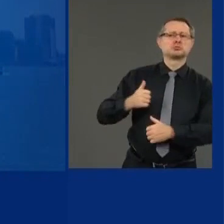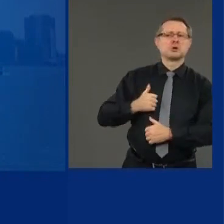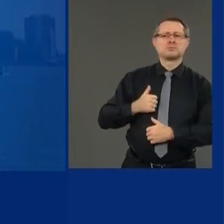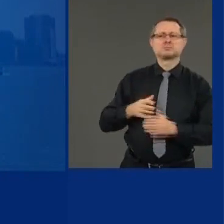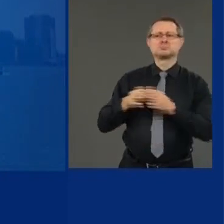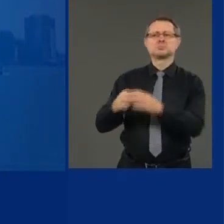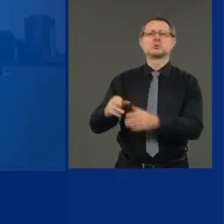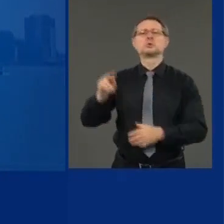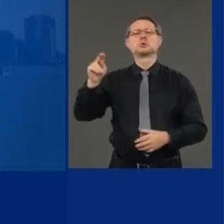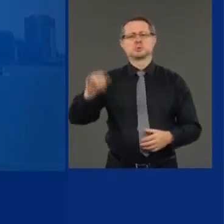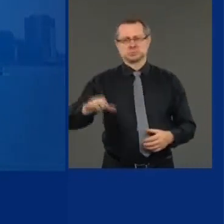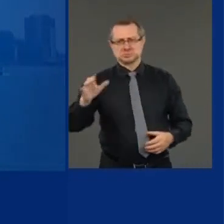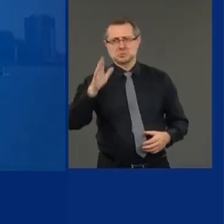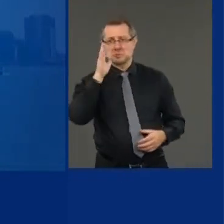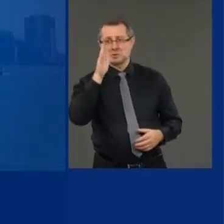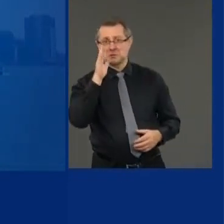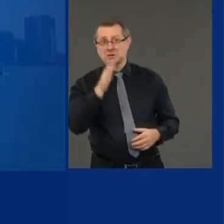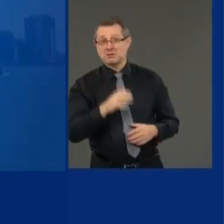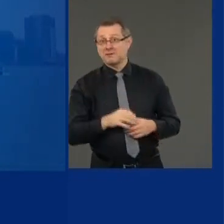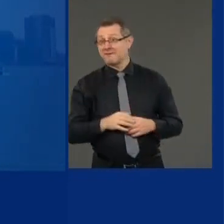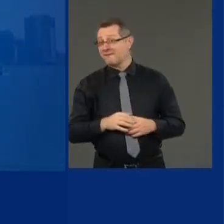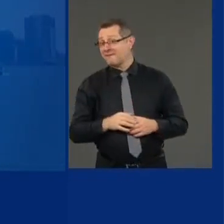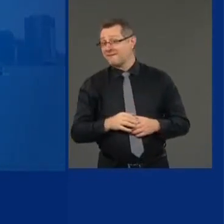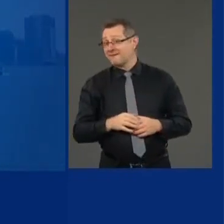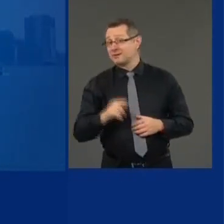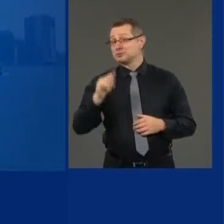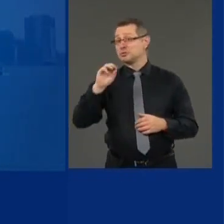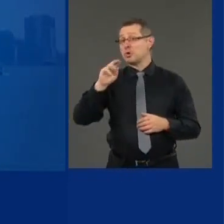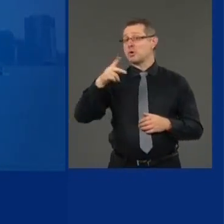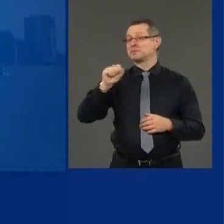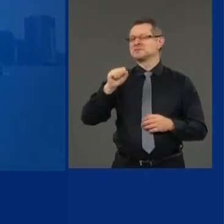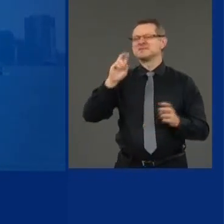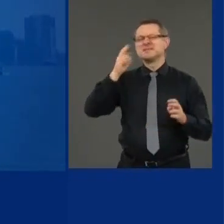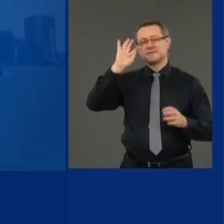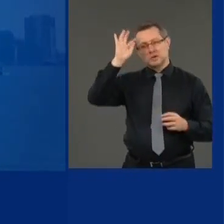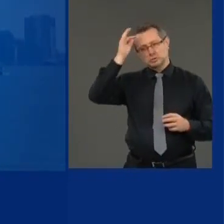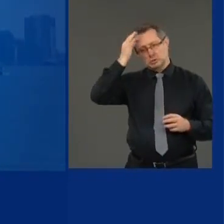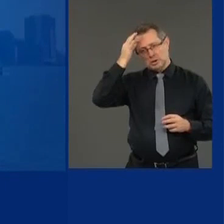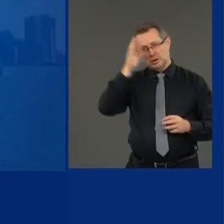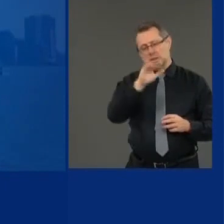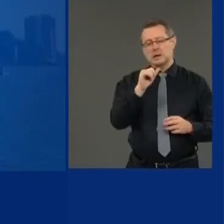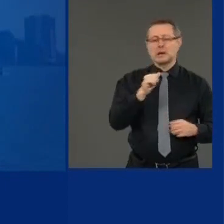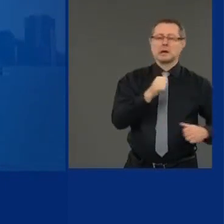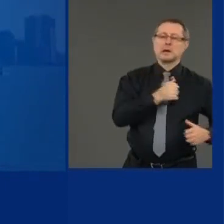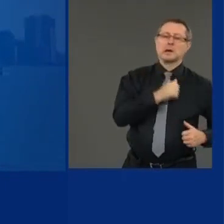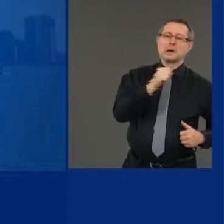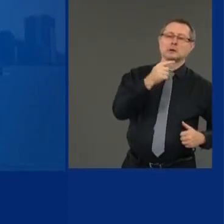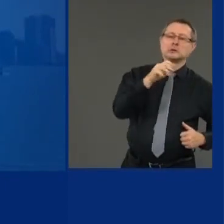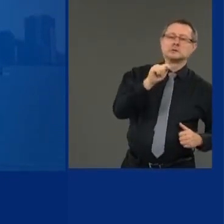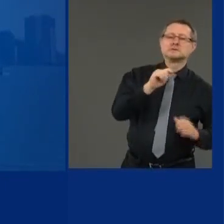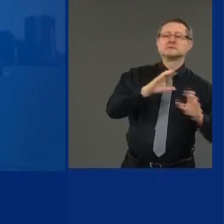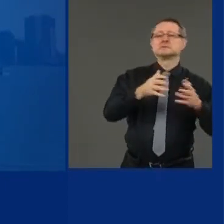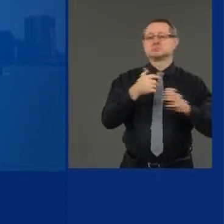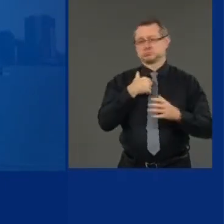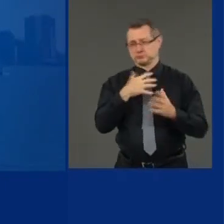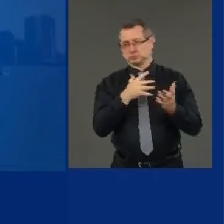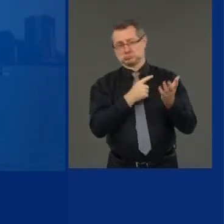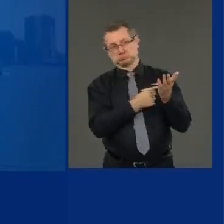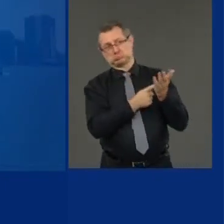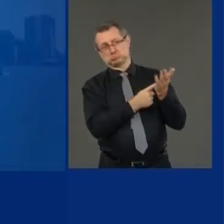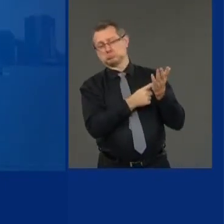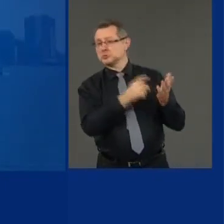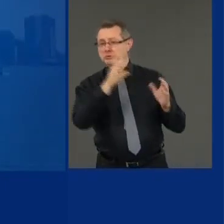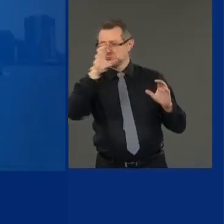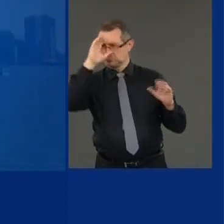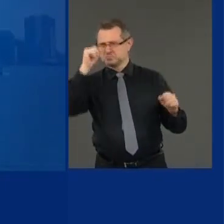City troops, uh, federal agents, et cetera. Uh, I spoke to the president about it. I don't believe